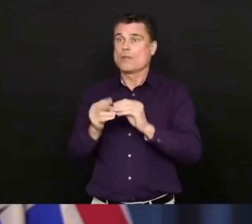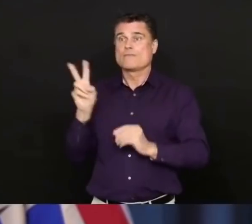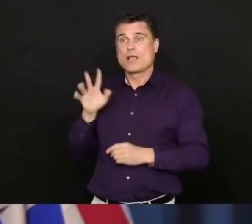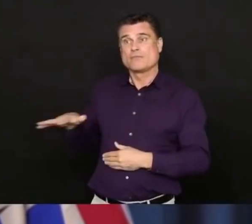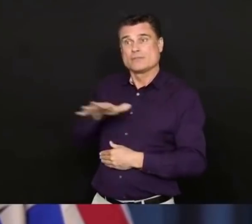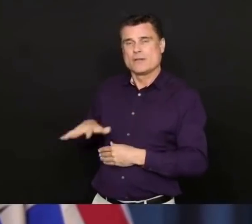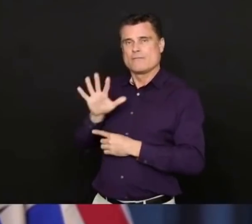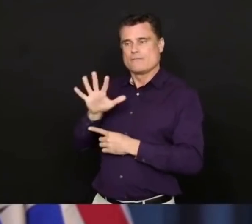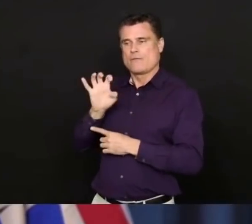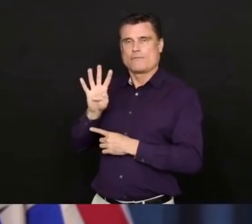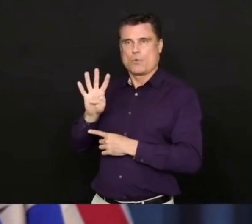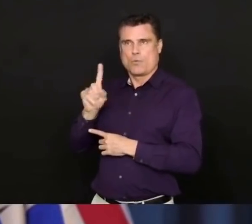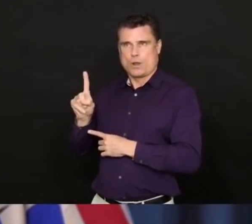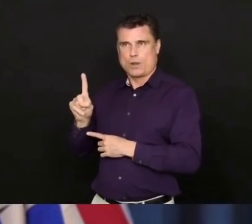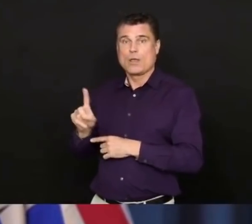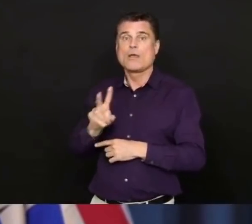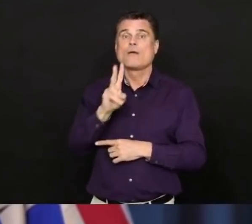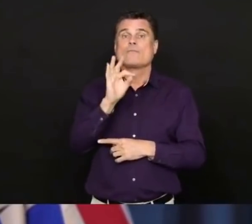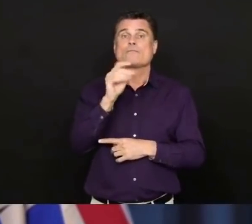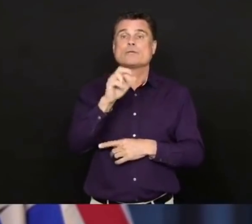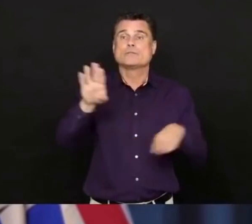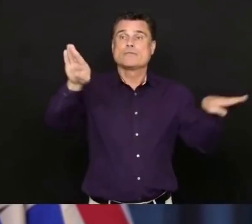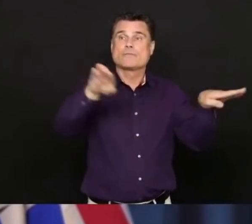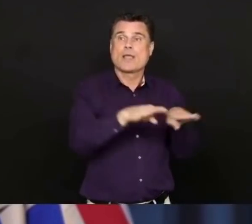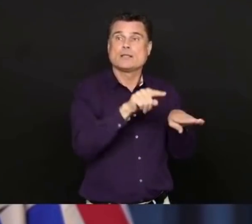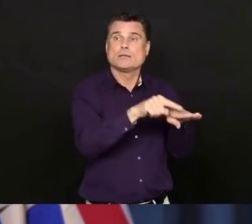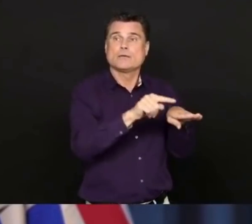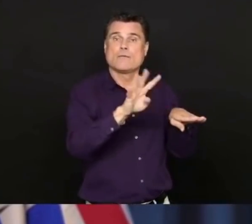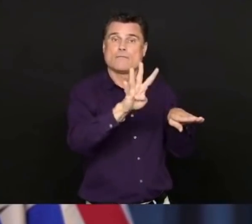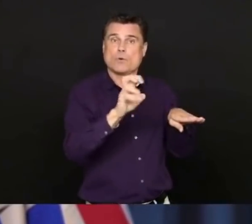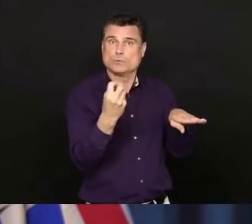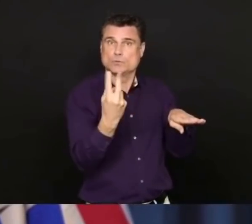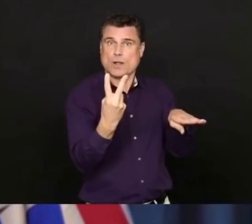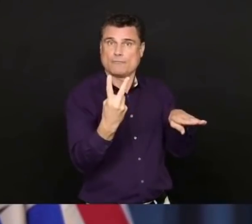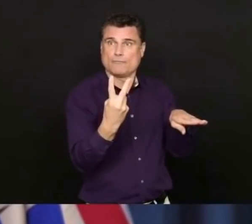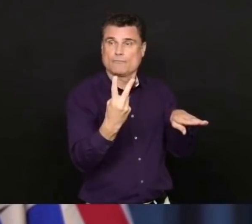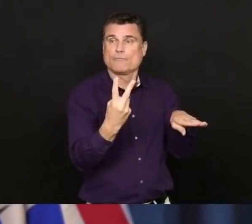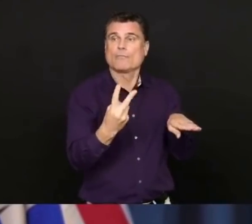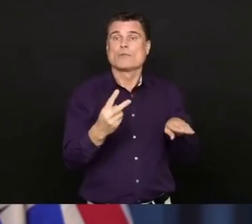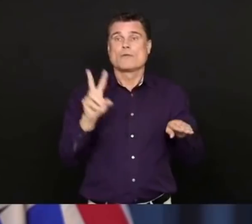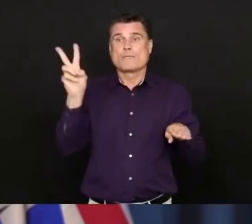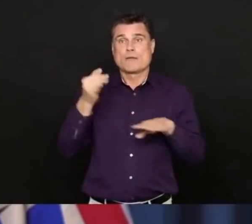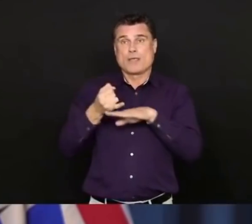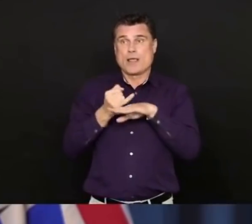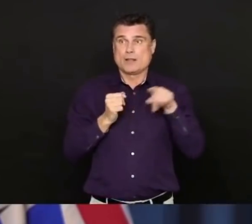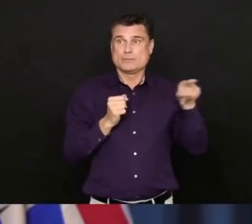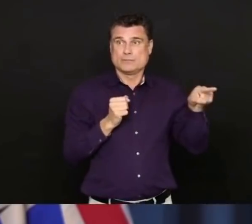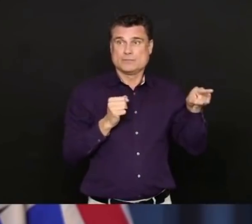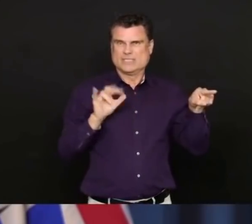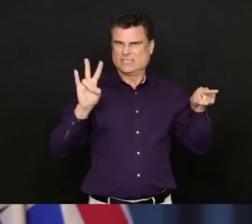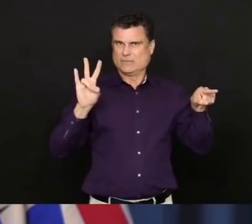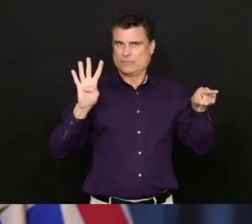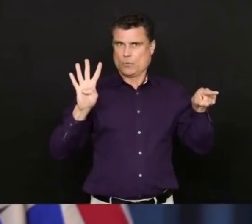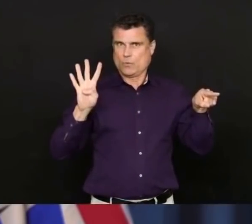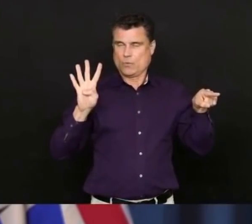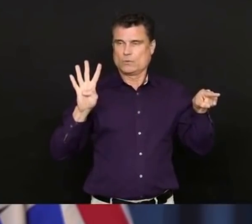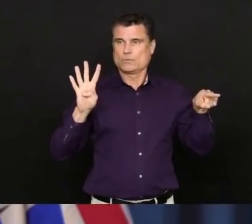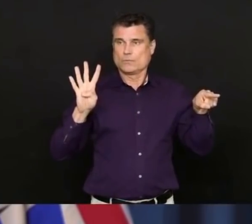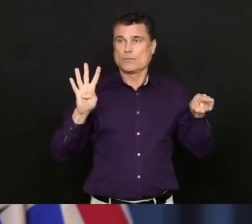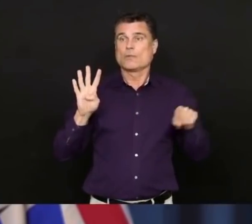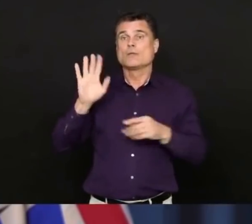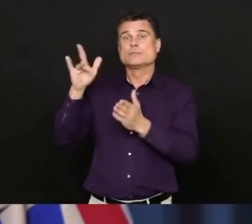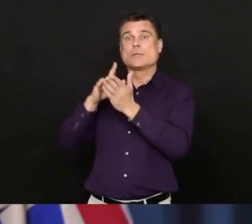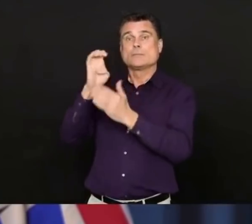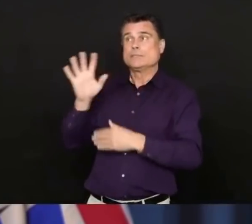who are in the Vancouver Coastal Health Region, 412 in the Fraser Health Region, 74 on Vancouver Island,